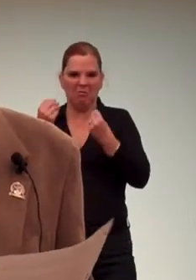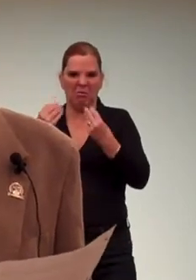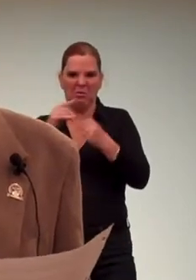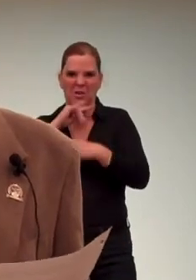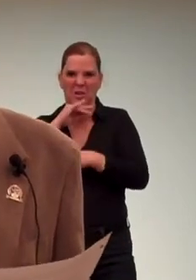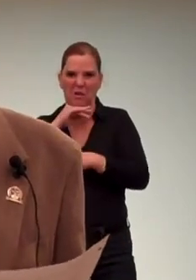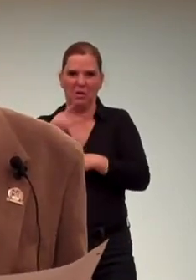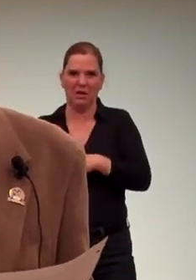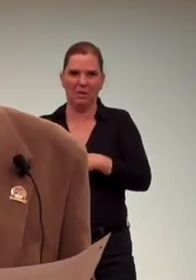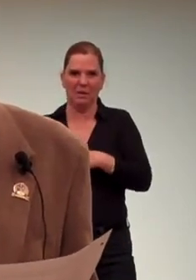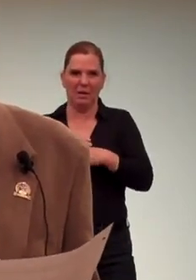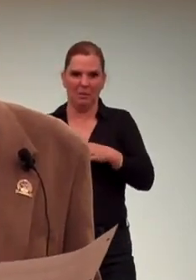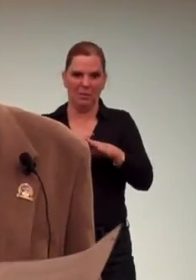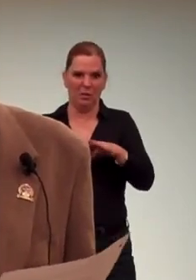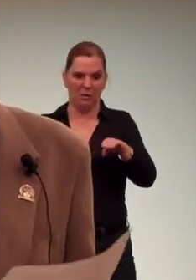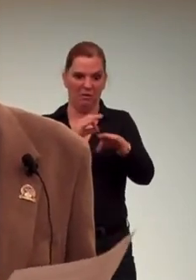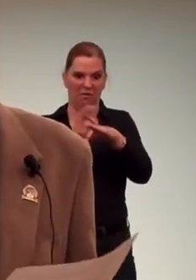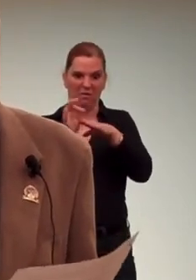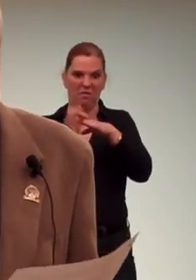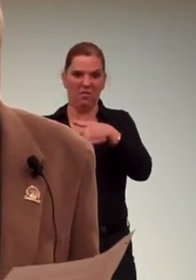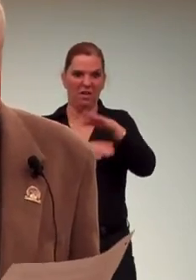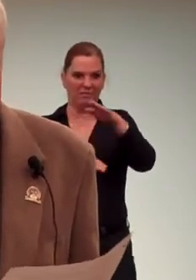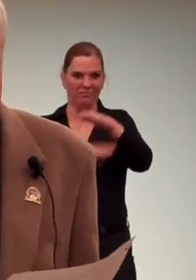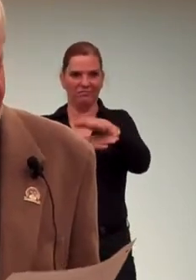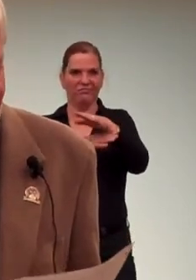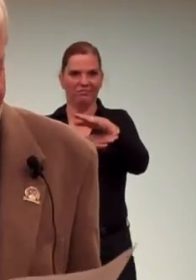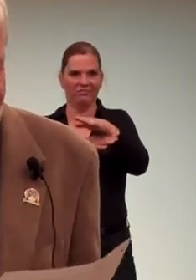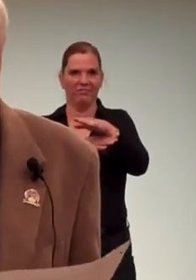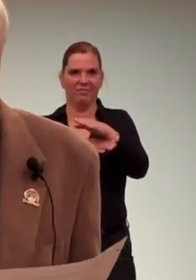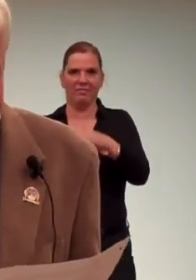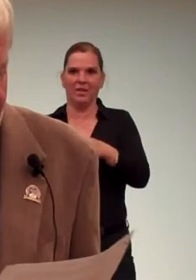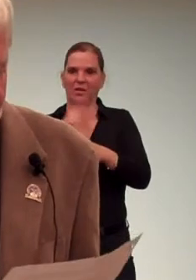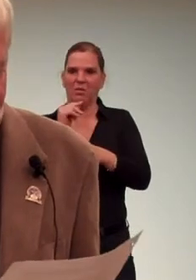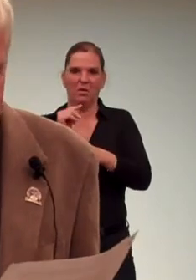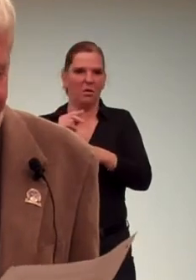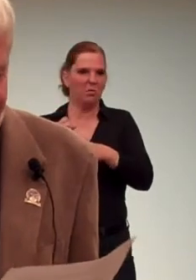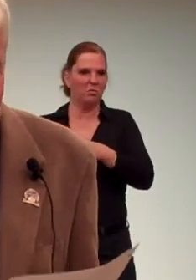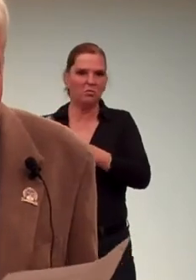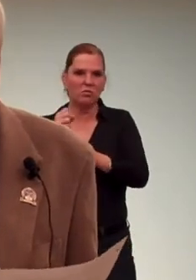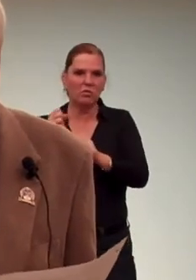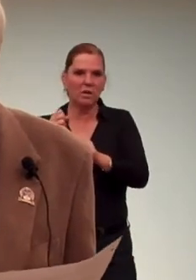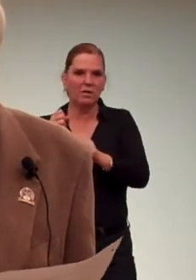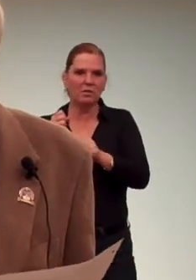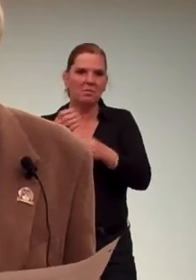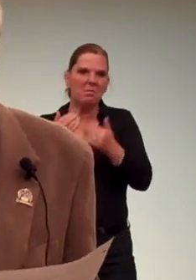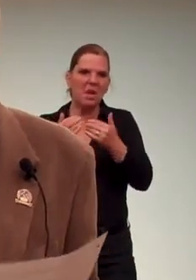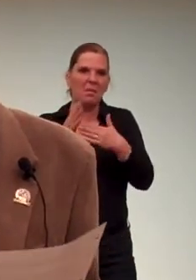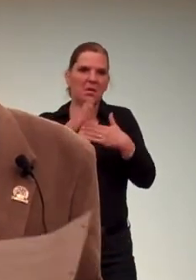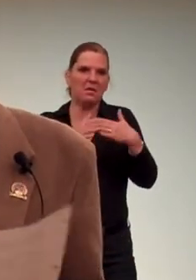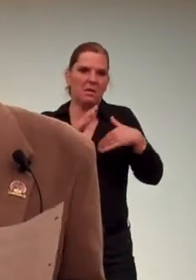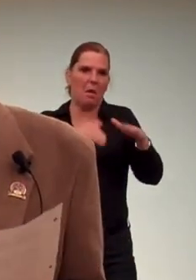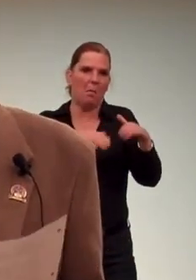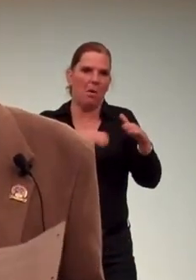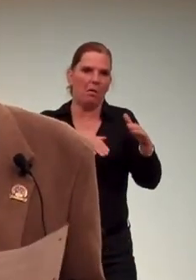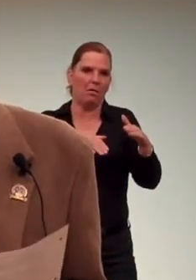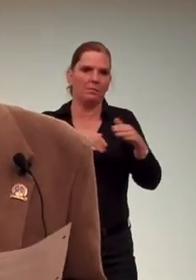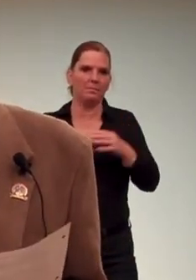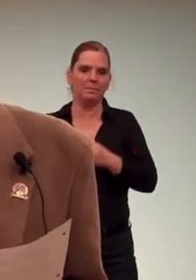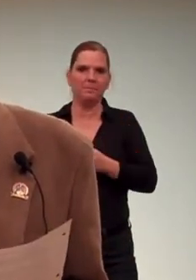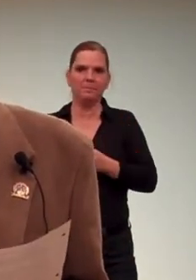sometimes ankle deep. Almost no paving, and maybe a sidewalk here and there.